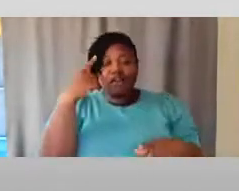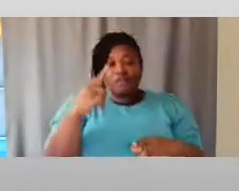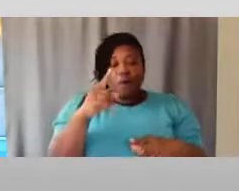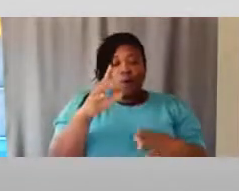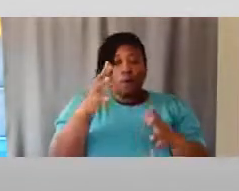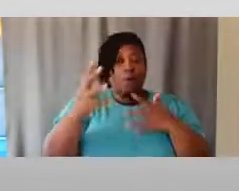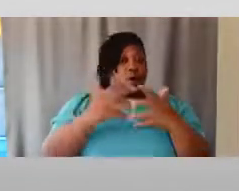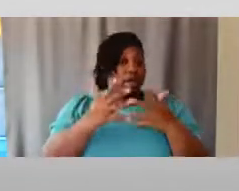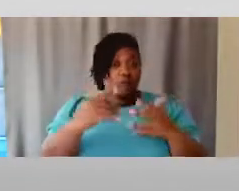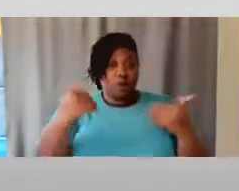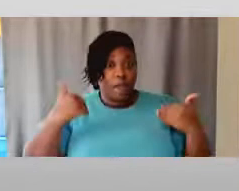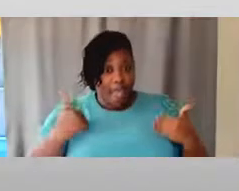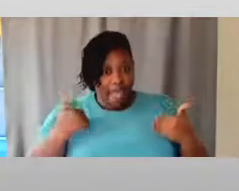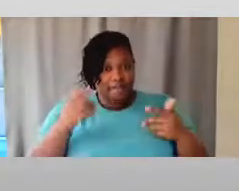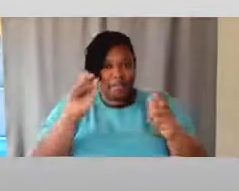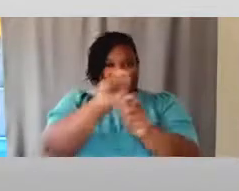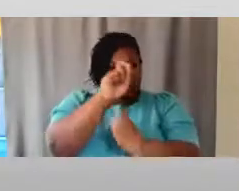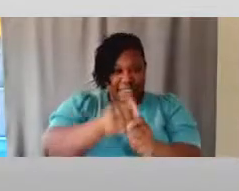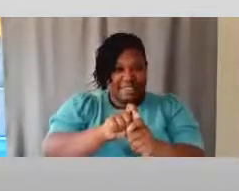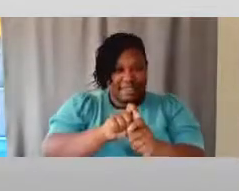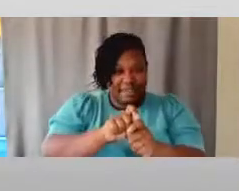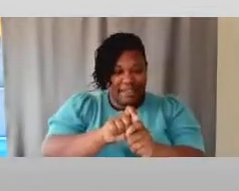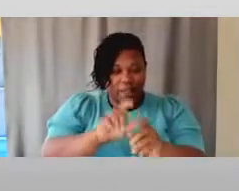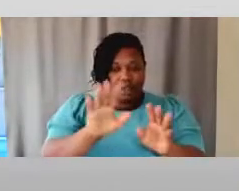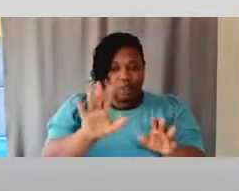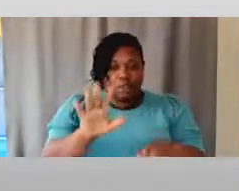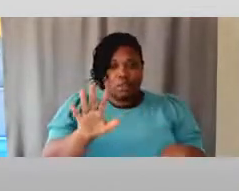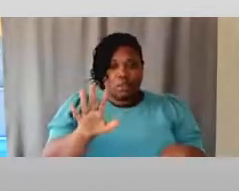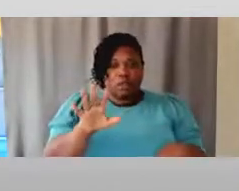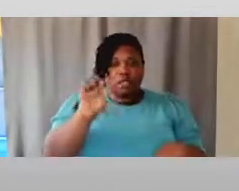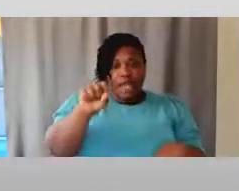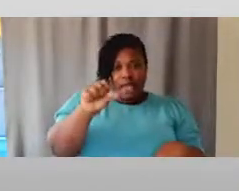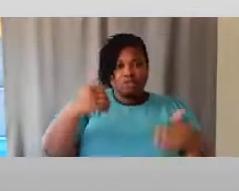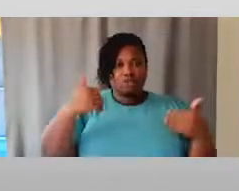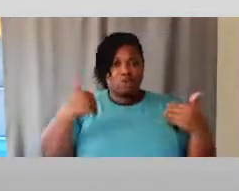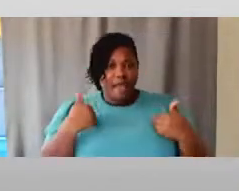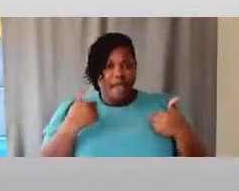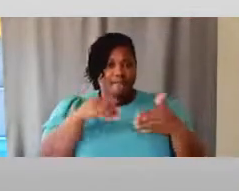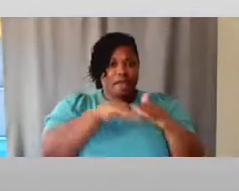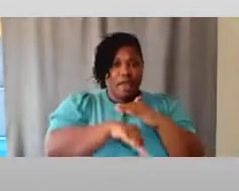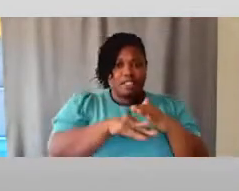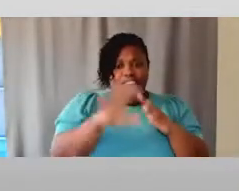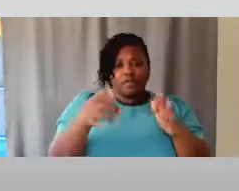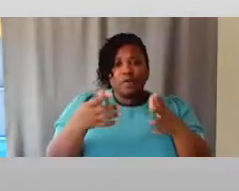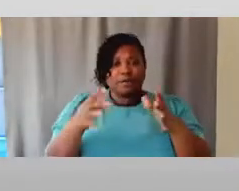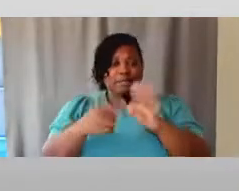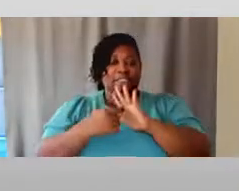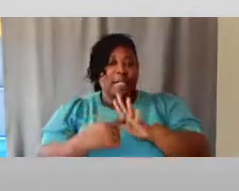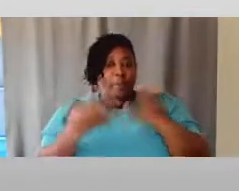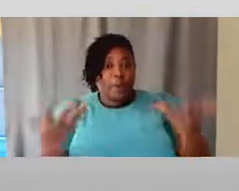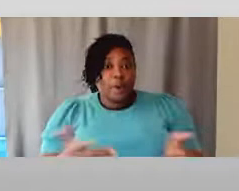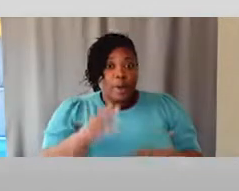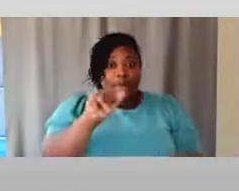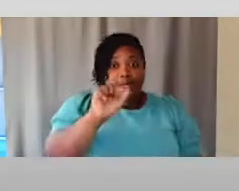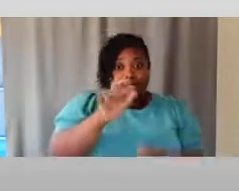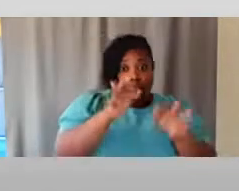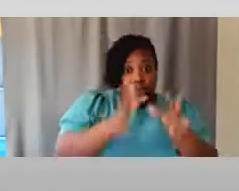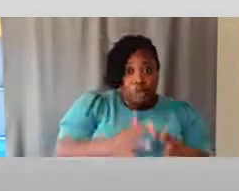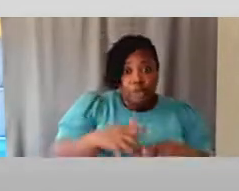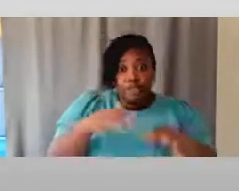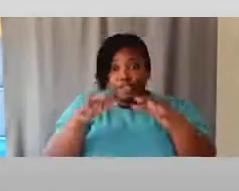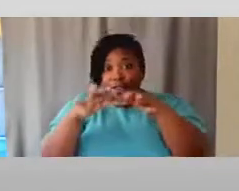specific about it. Ideally, you would have a wide range of access. For example, here we have captions, we have ASL interpreters,